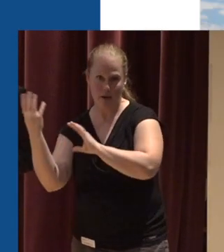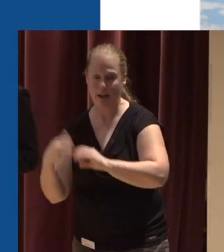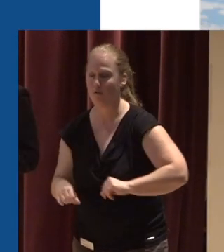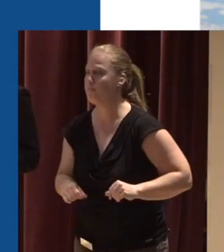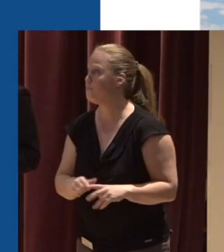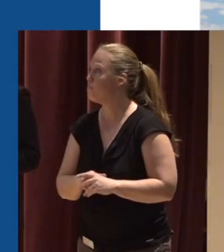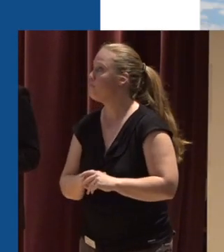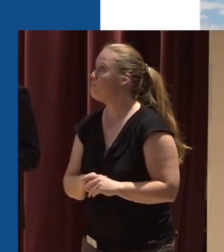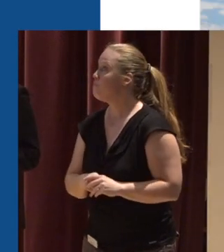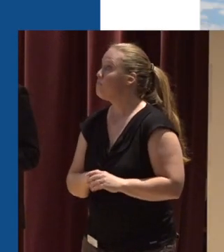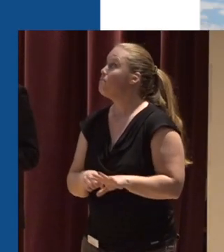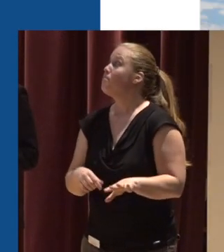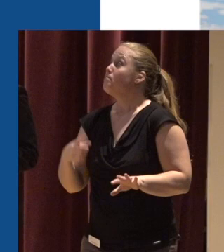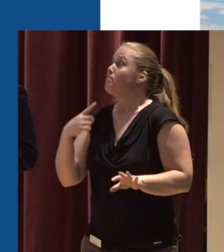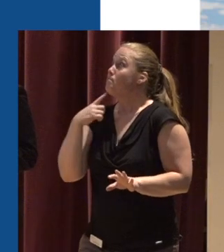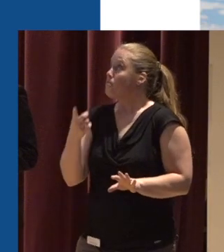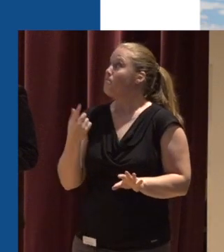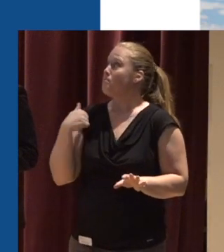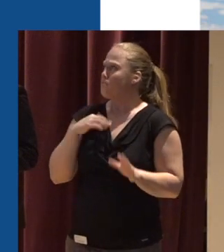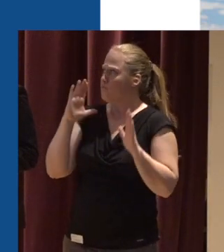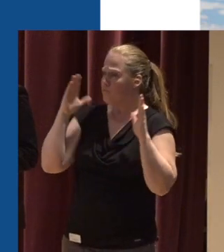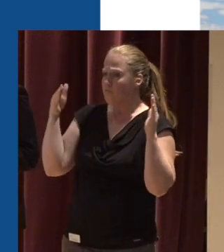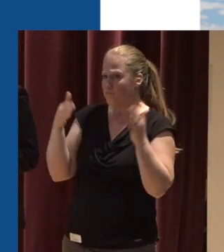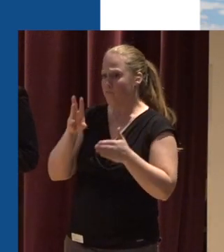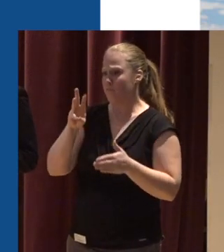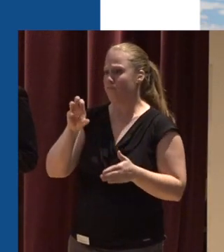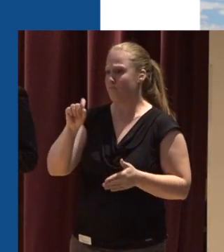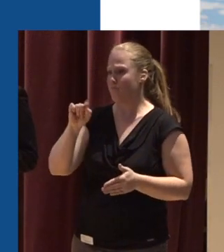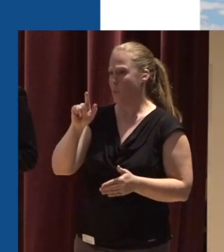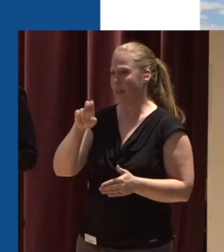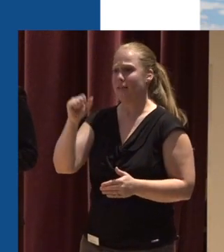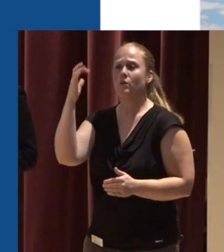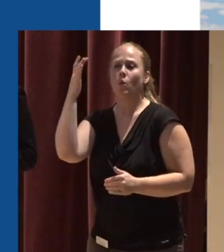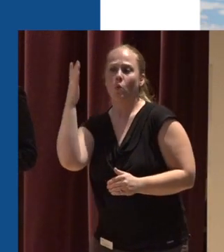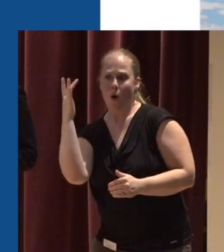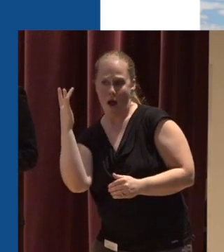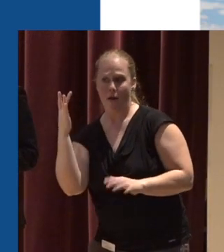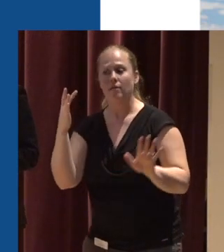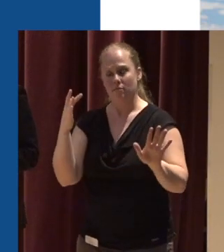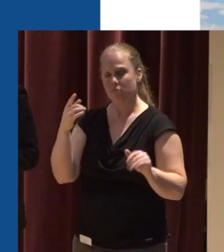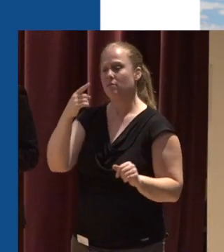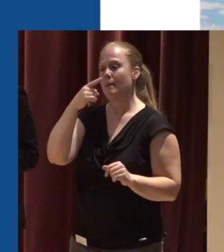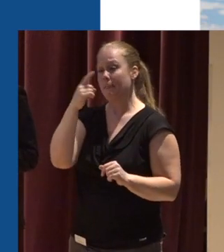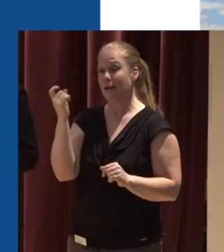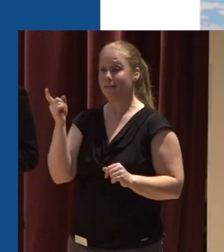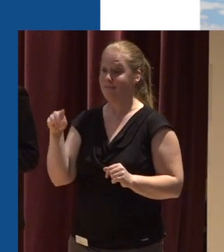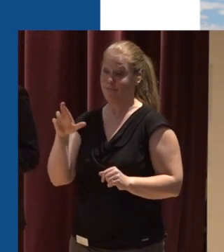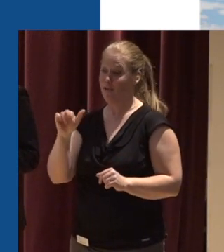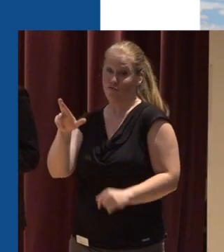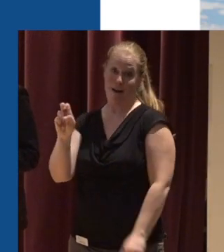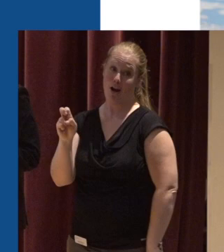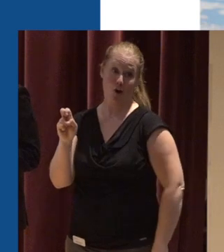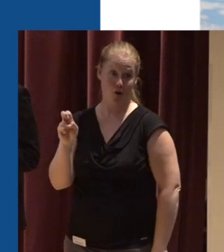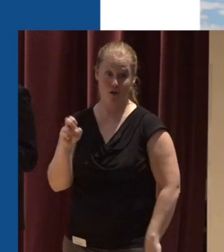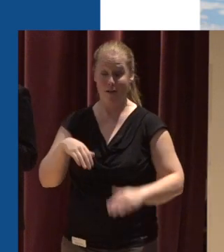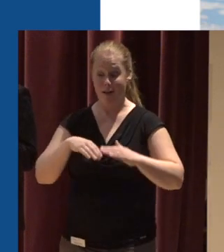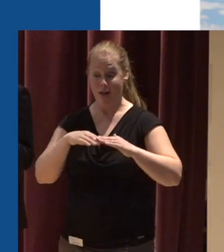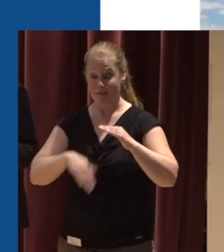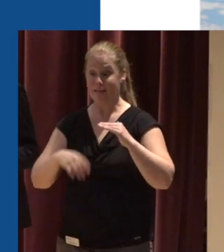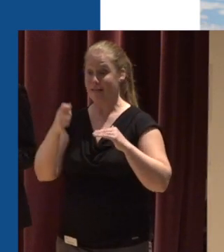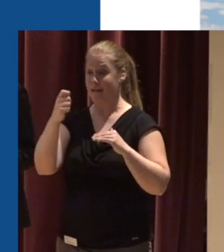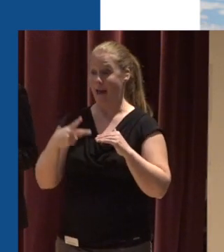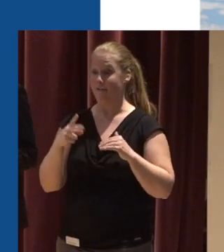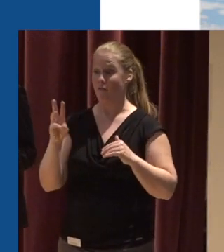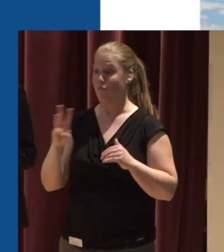So I told you that we really focus on wetlands And the reason why we do is because in fact they are rare Less than half of